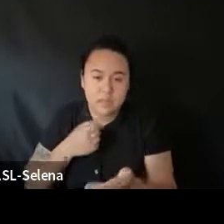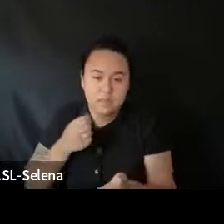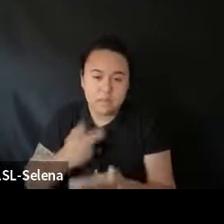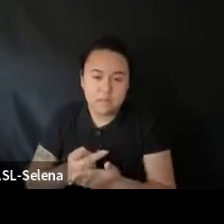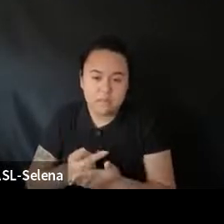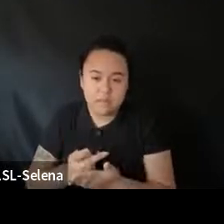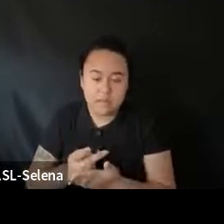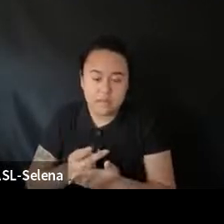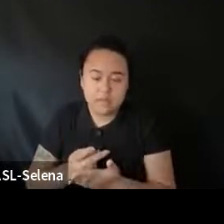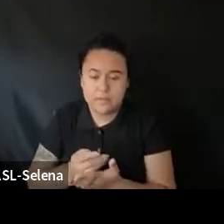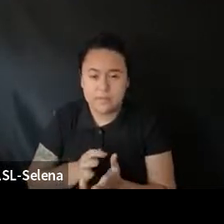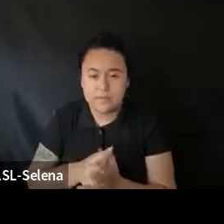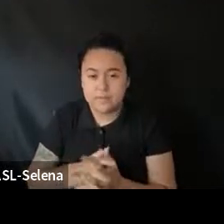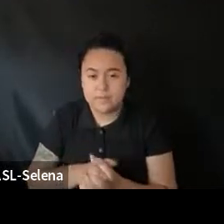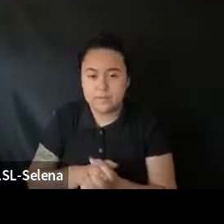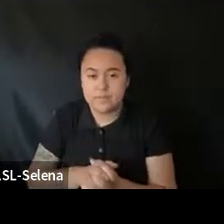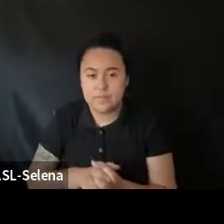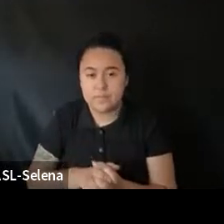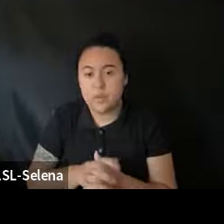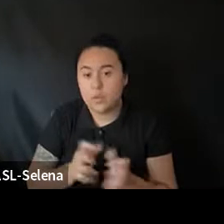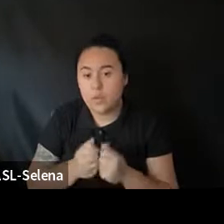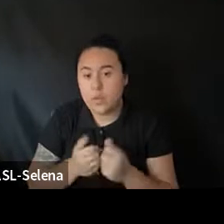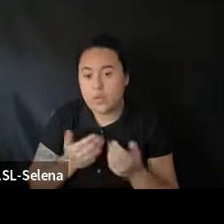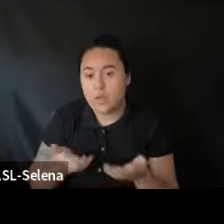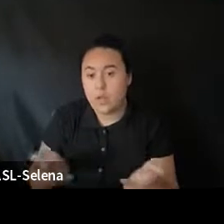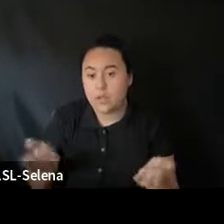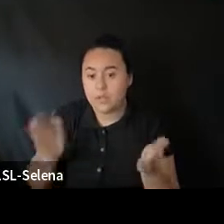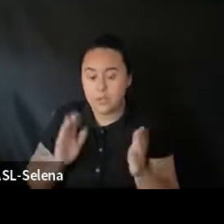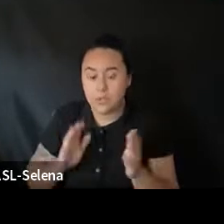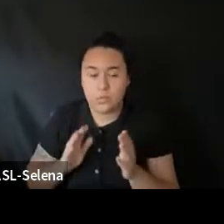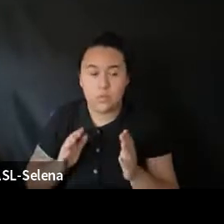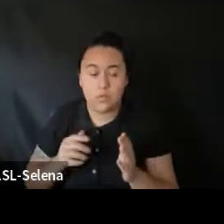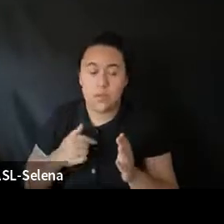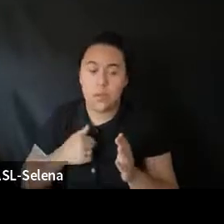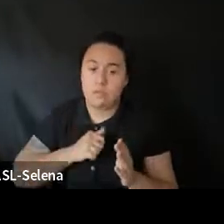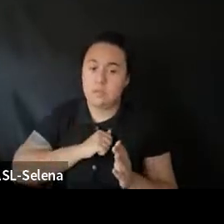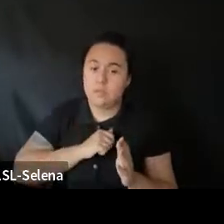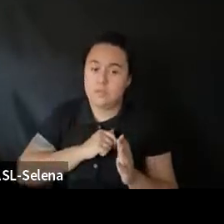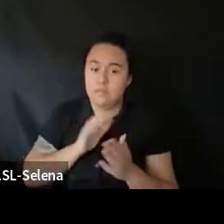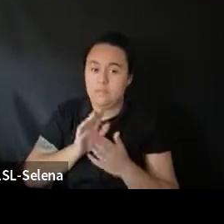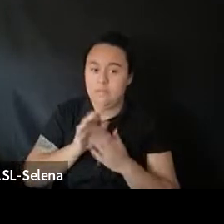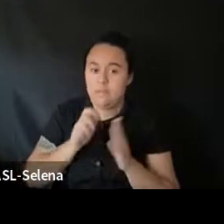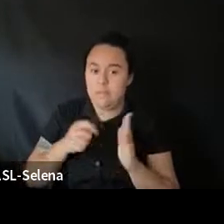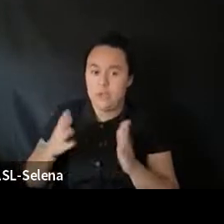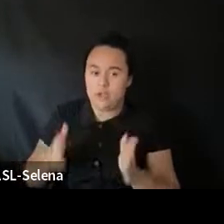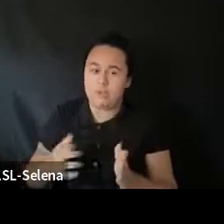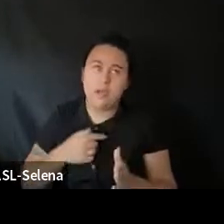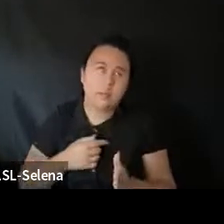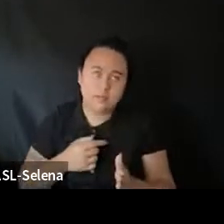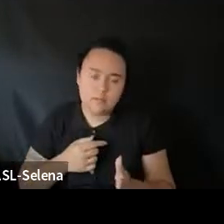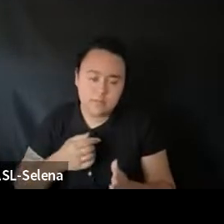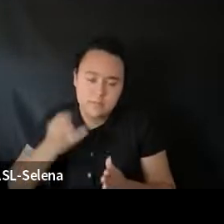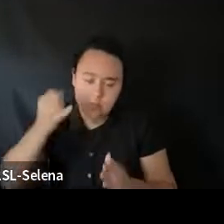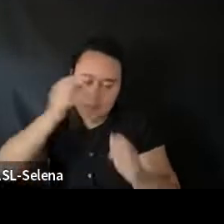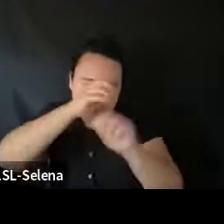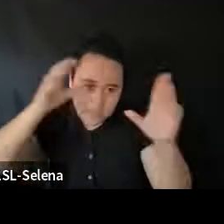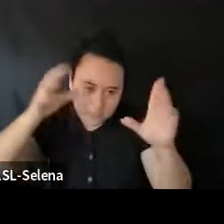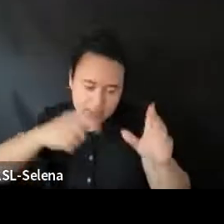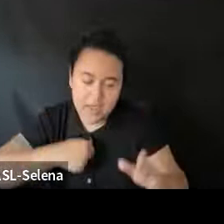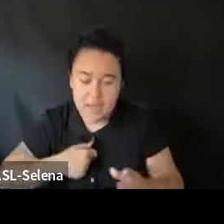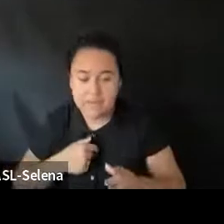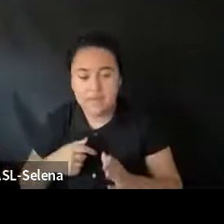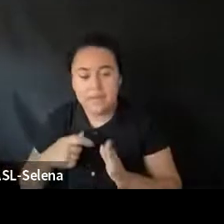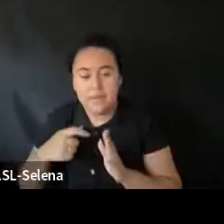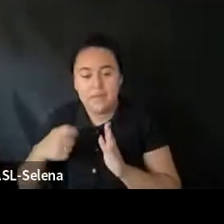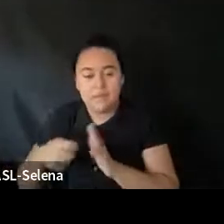with all of you is I'm a filmmaker. I'm not a filmmaker, but say I were a filmmaker and